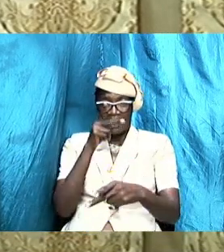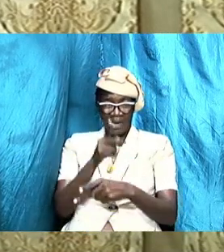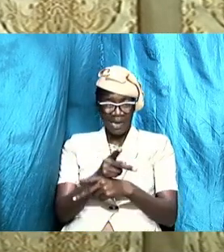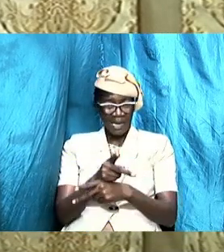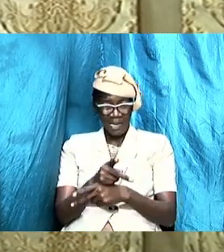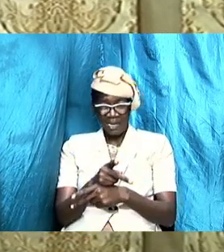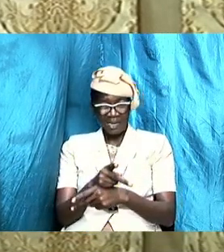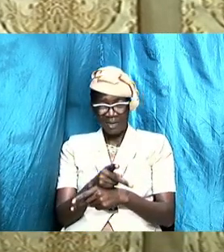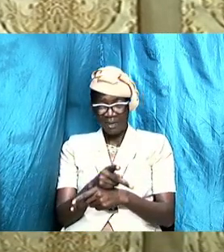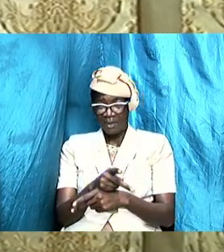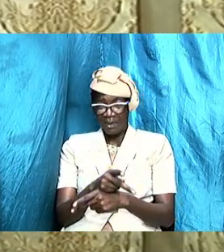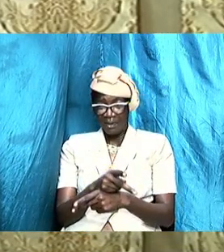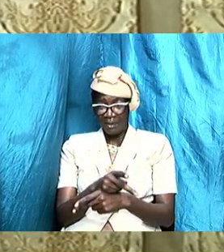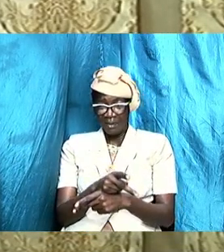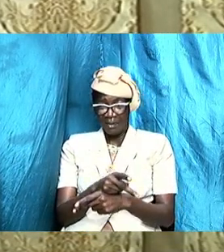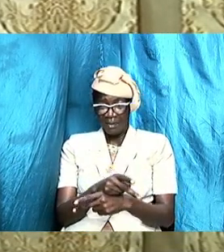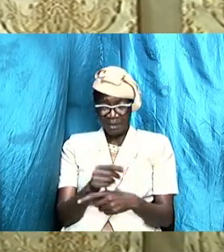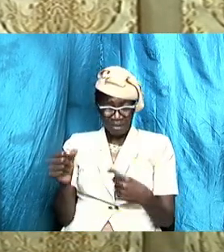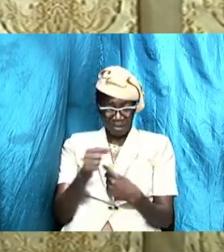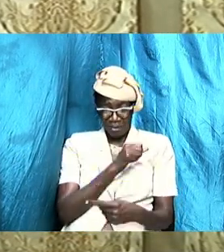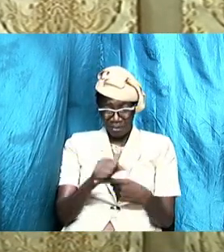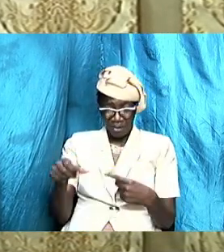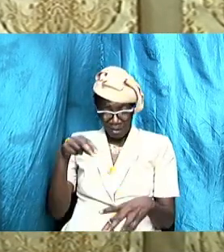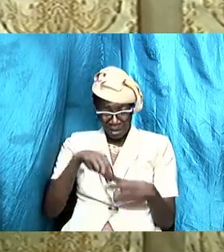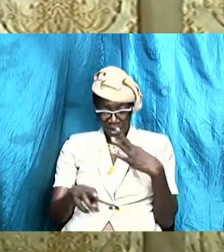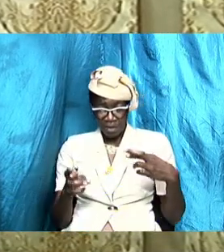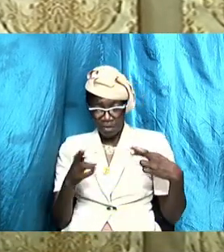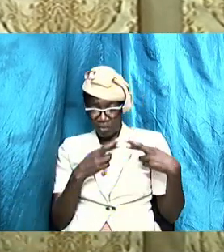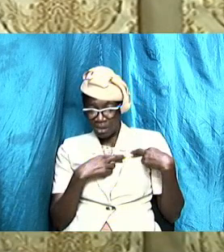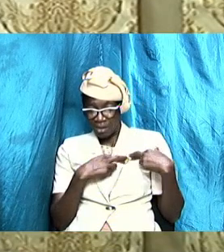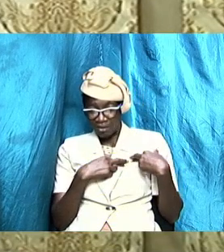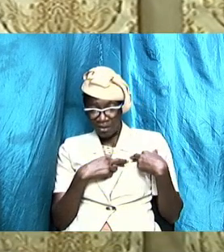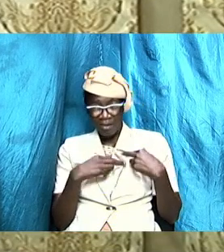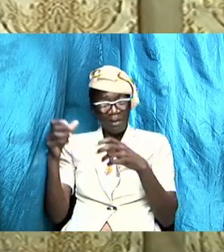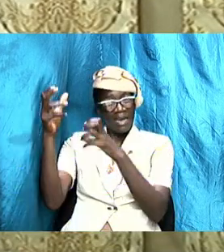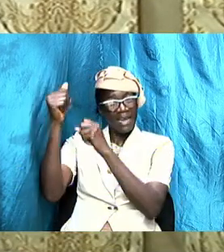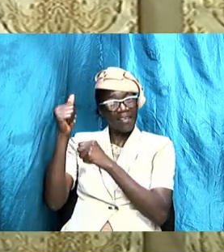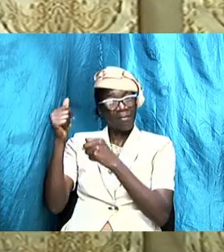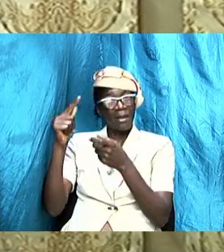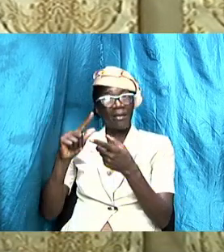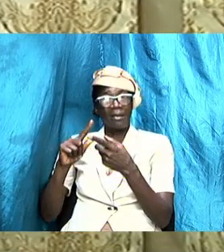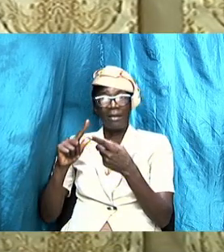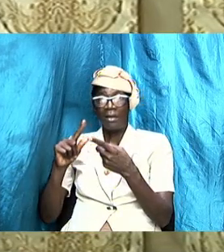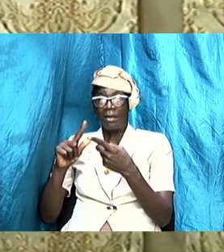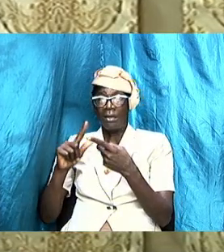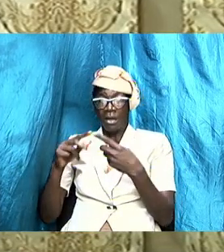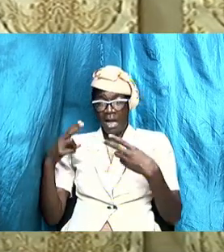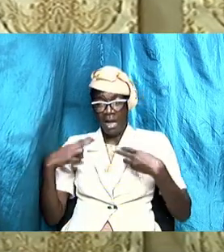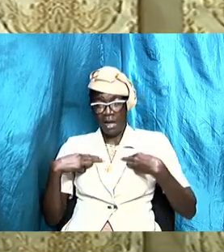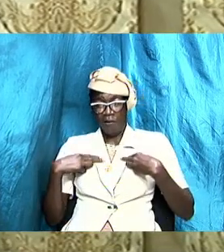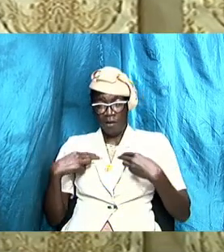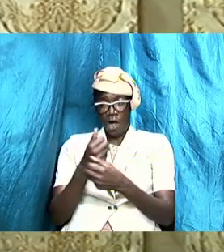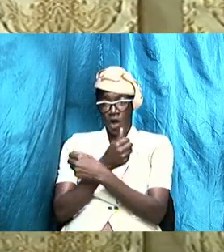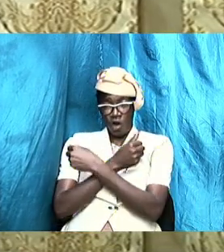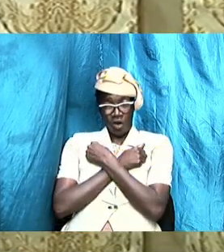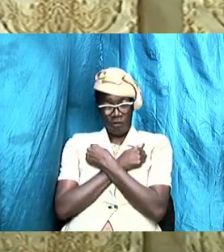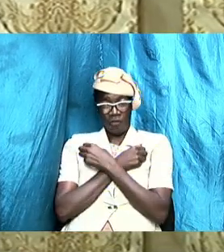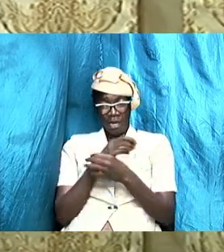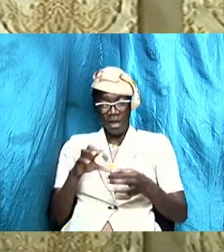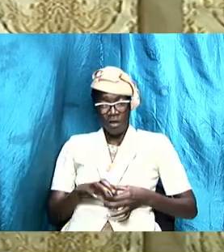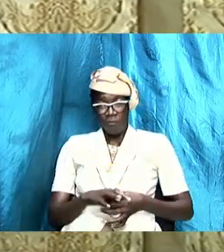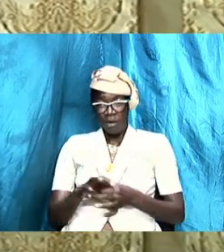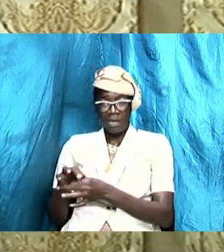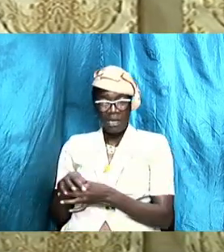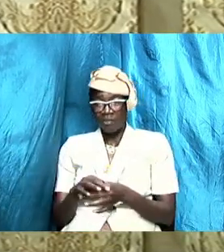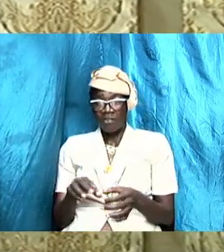relationships and then expect to have a loving all embracing relationships it will not happen